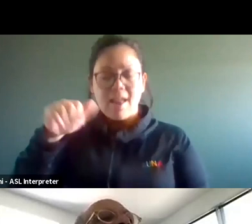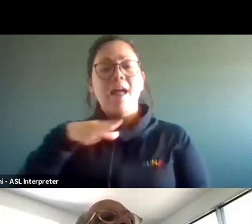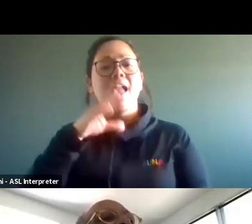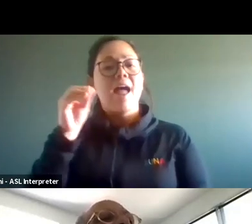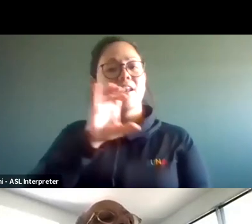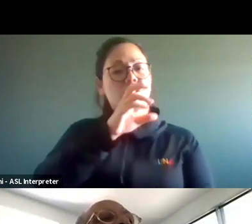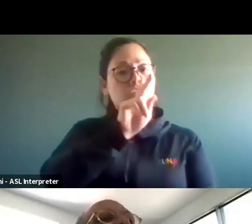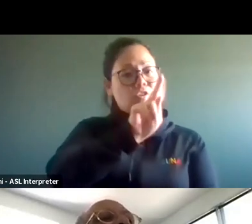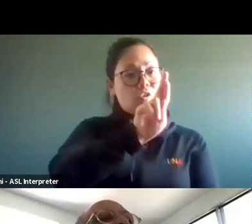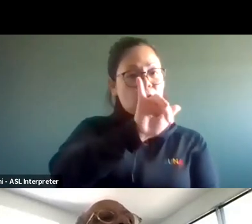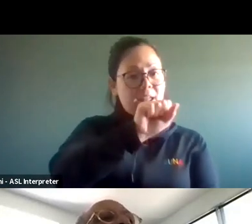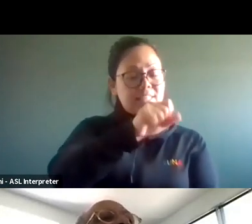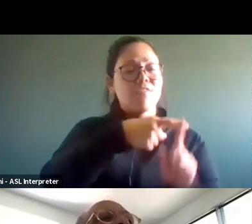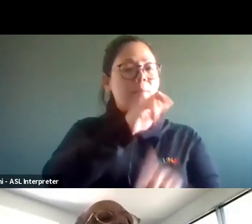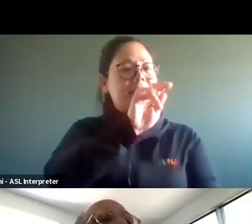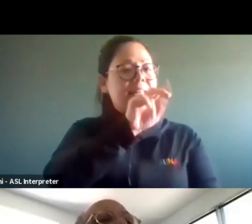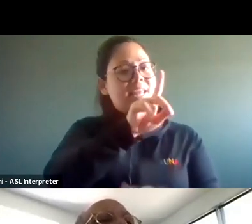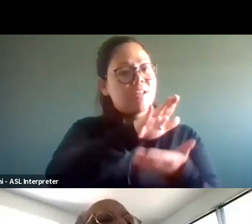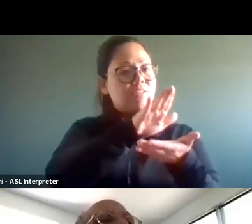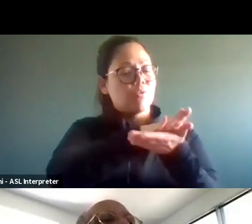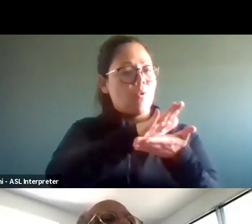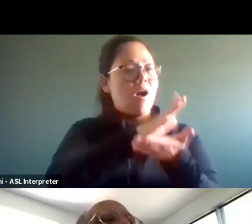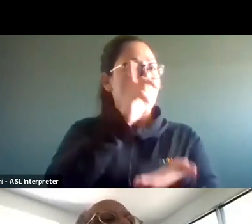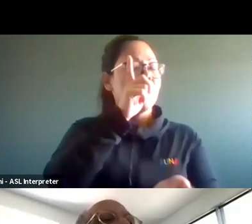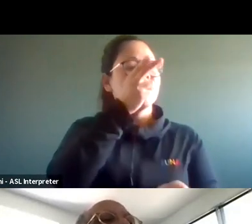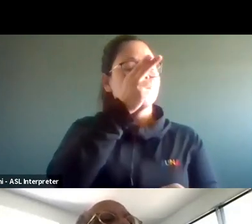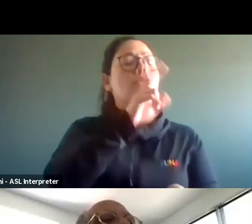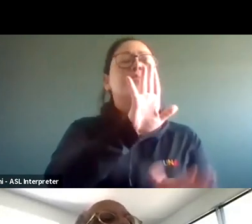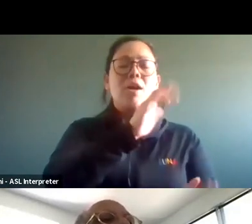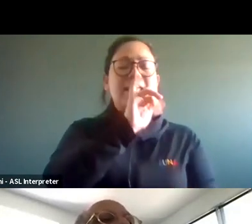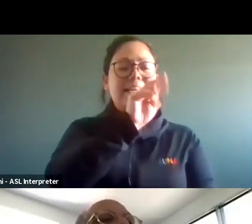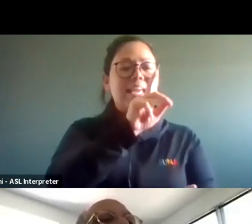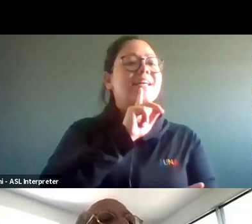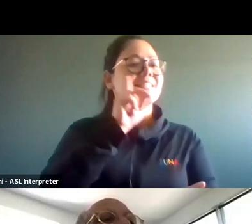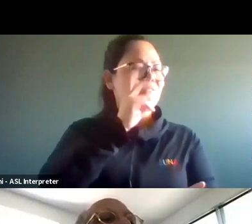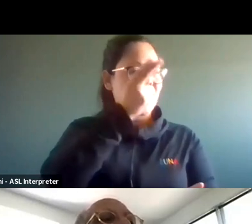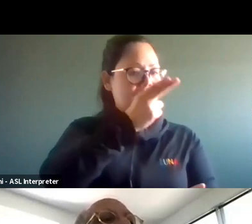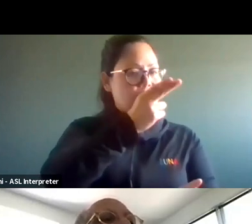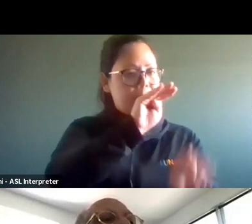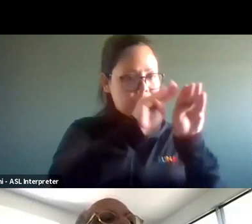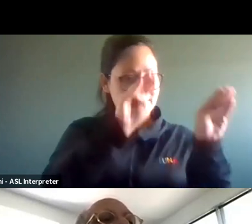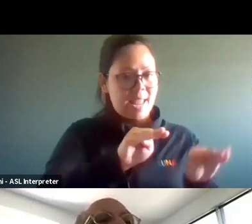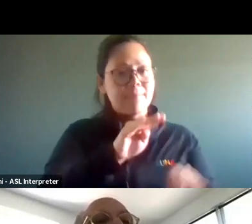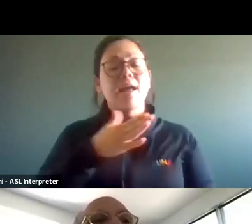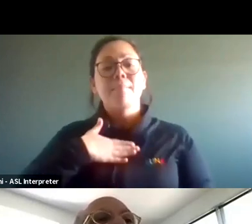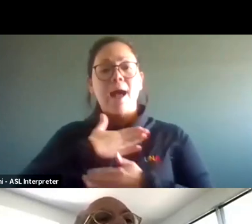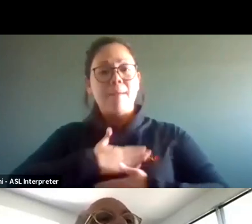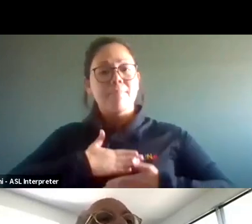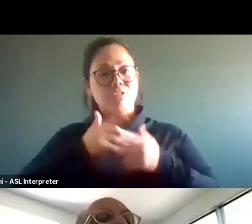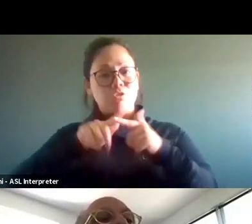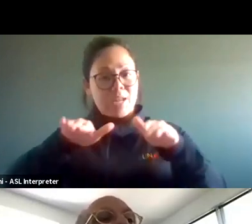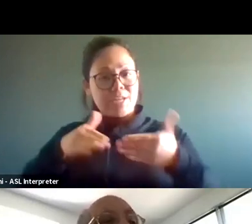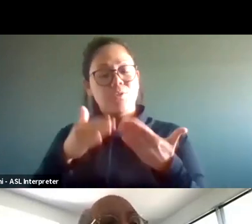and Chris Johnson from the Indiana Deaf History Museum. It is by pleasure to introduce